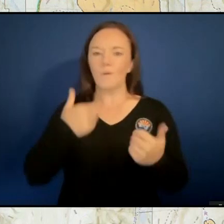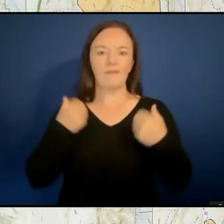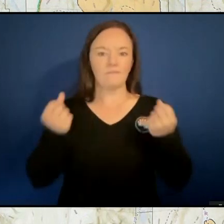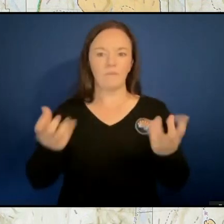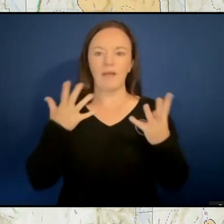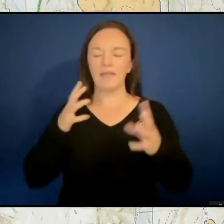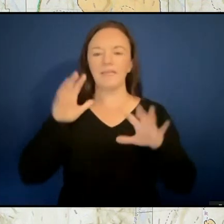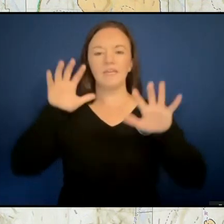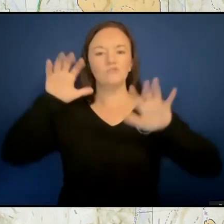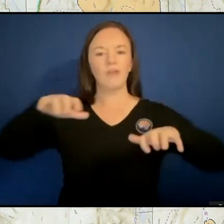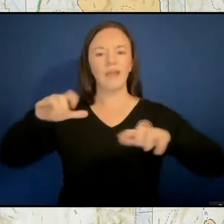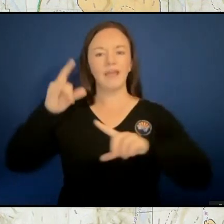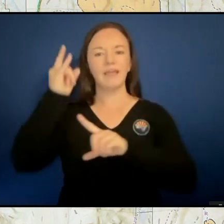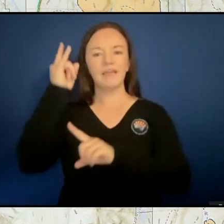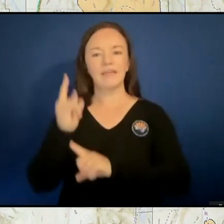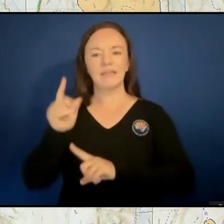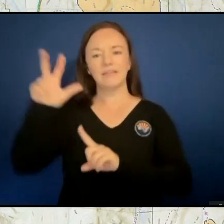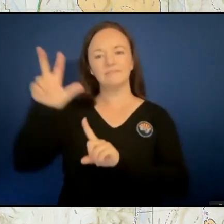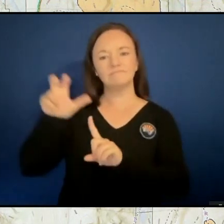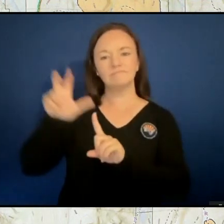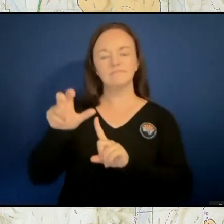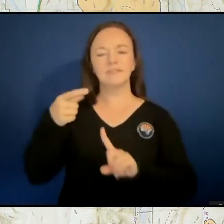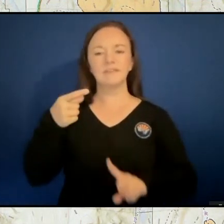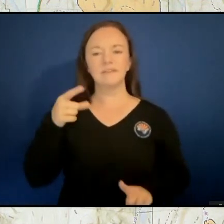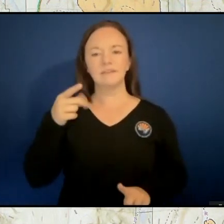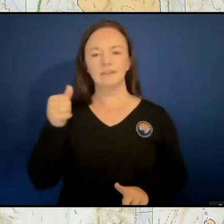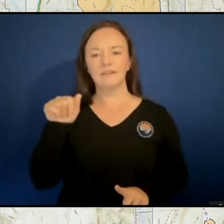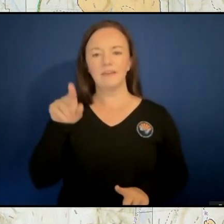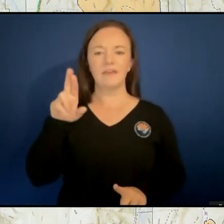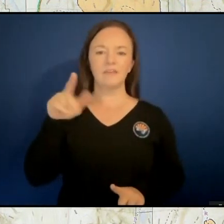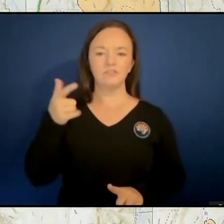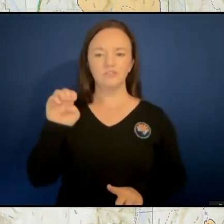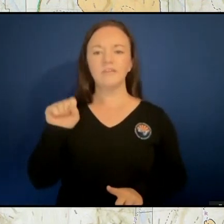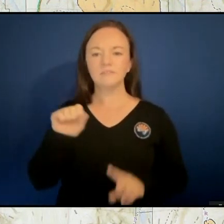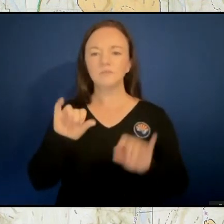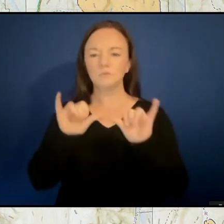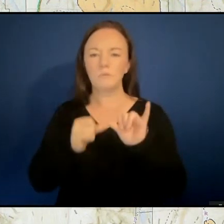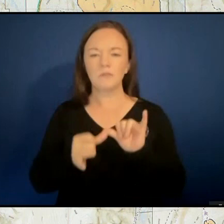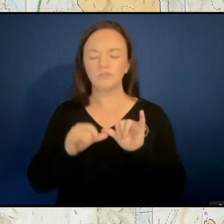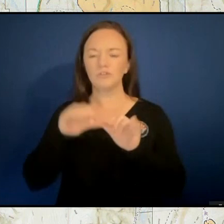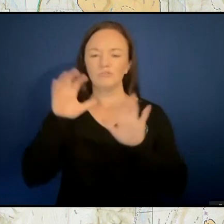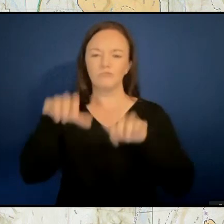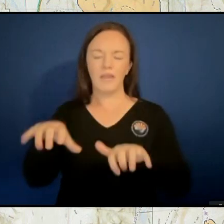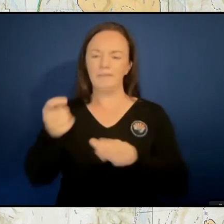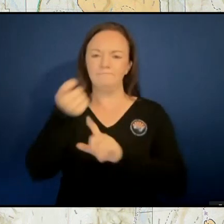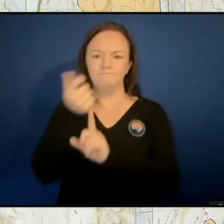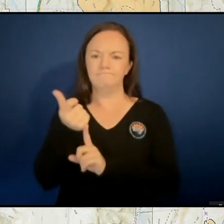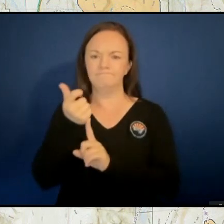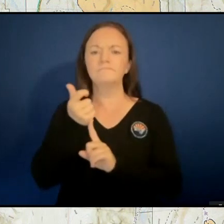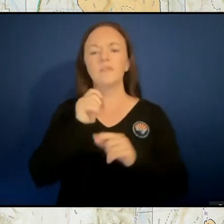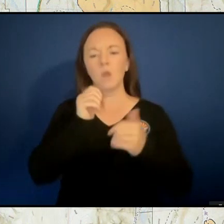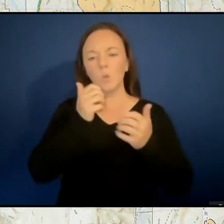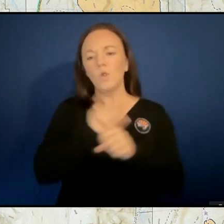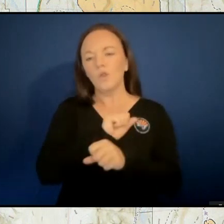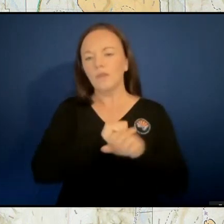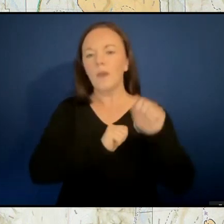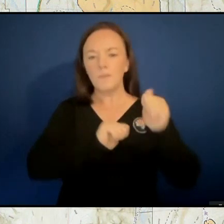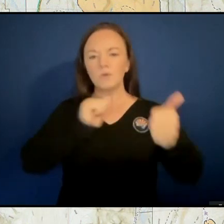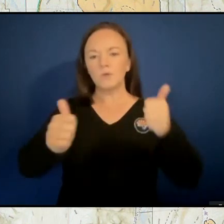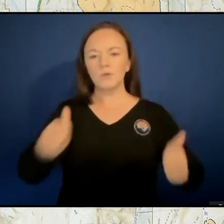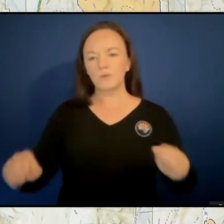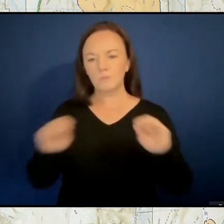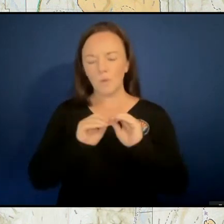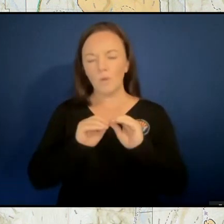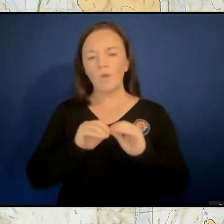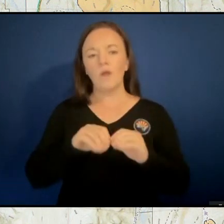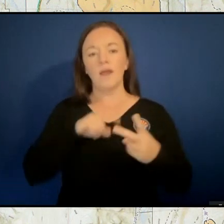They're working to put more of them up, and there will be more of up over time. And the, um, the radar depiction of the, of the precipitation